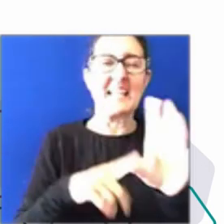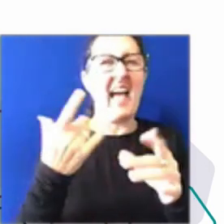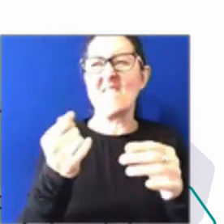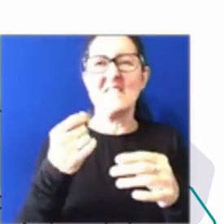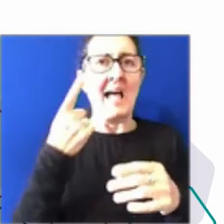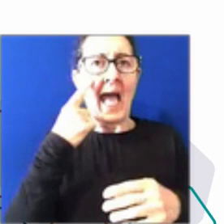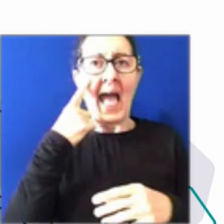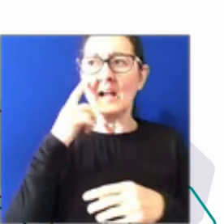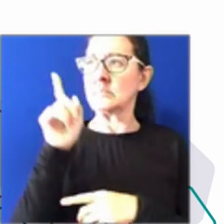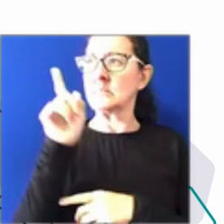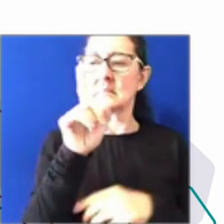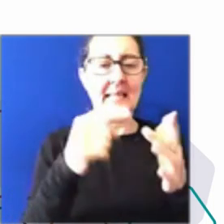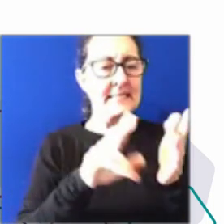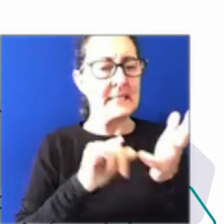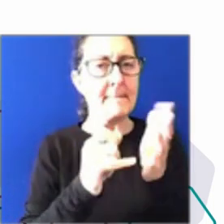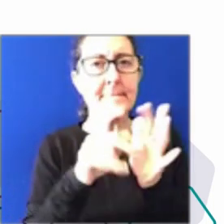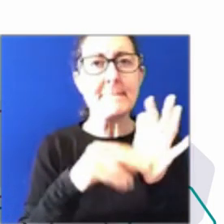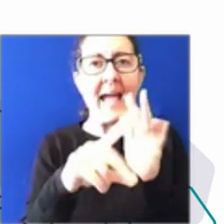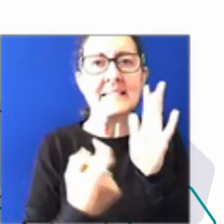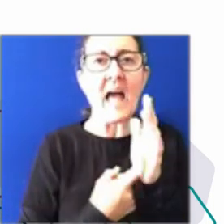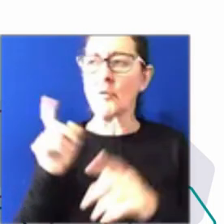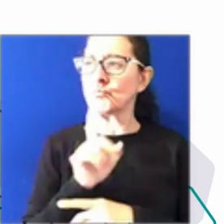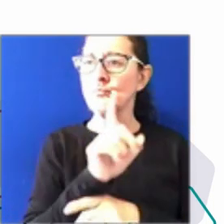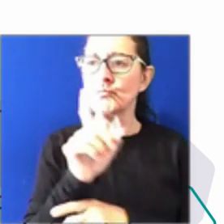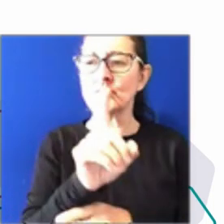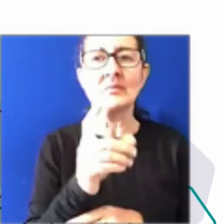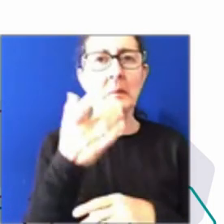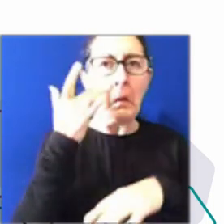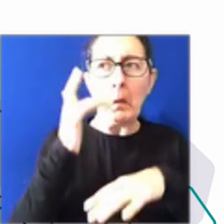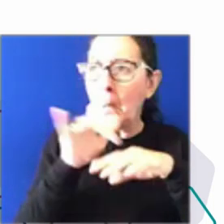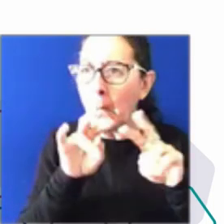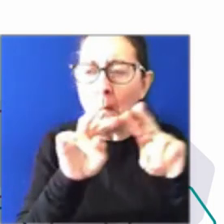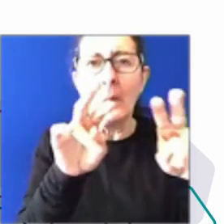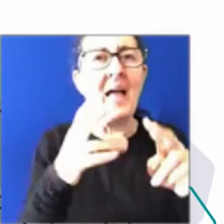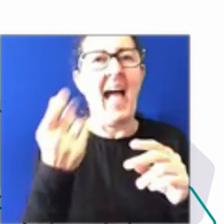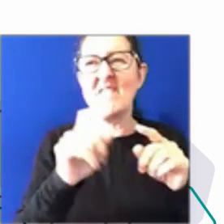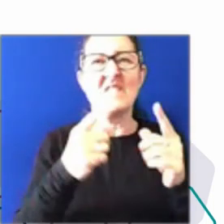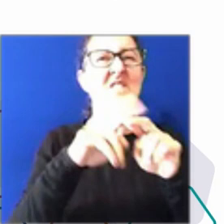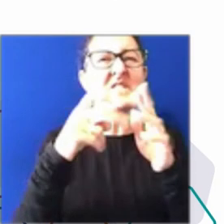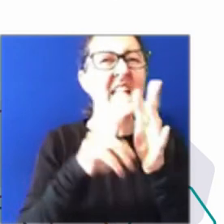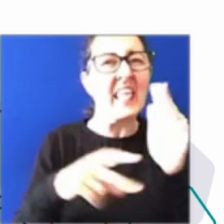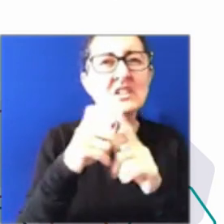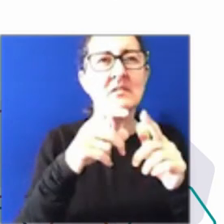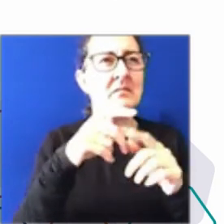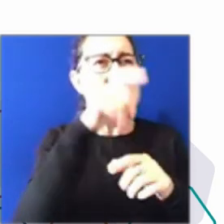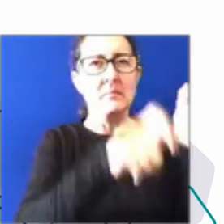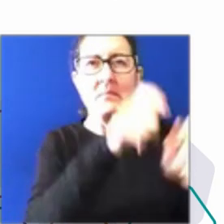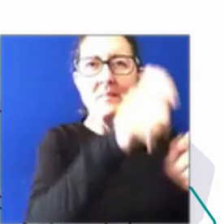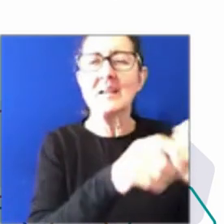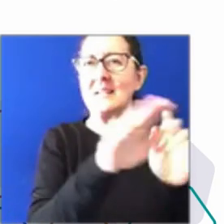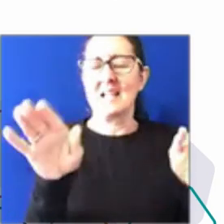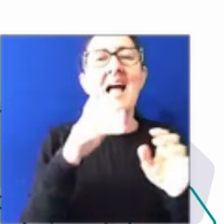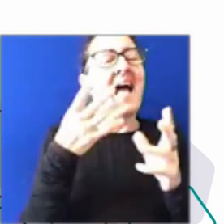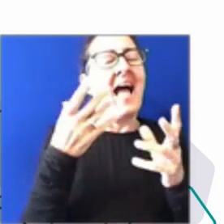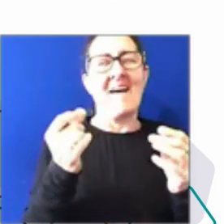of things happening there. And so they were already learning how to do that. And there was a coming together. There was a travel overhead and we need to